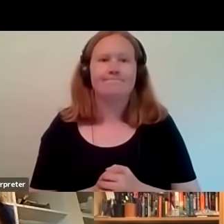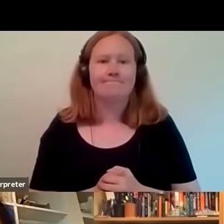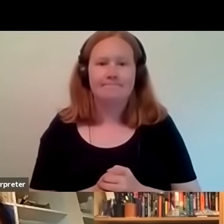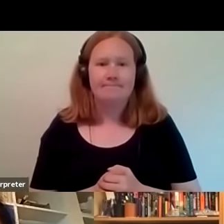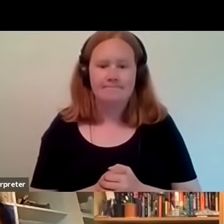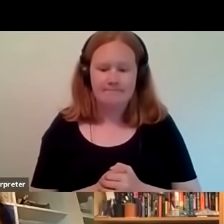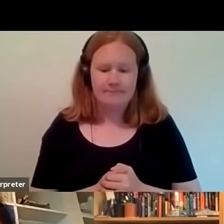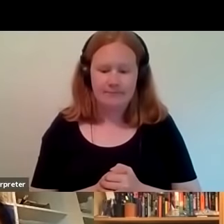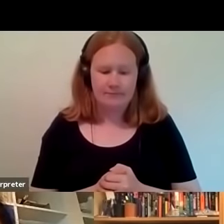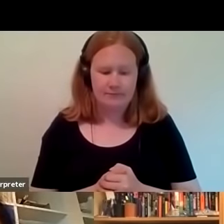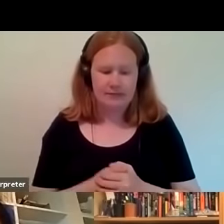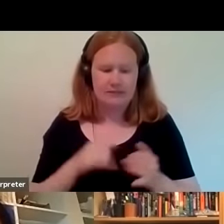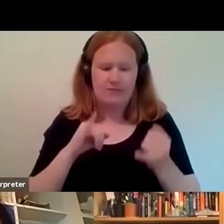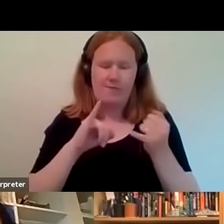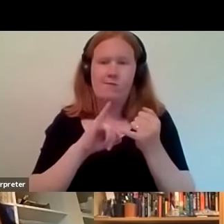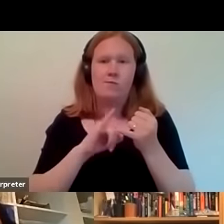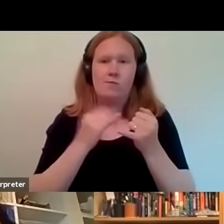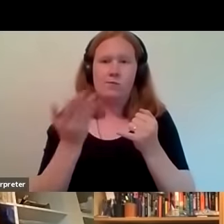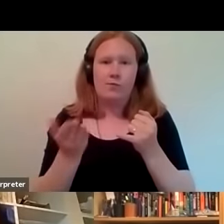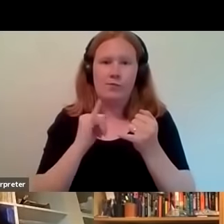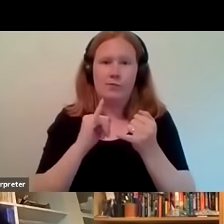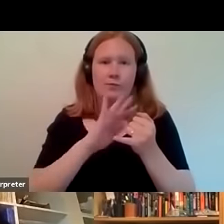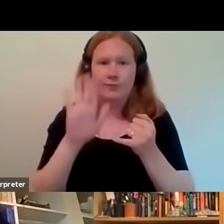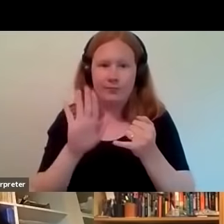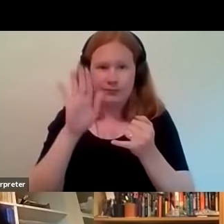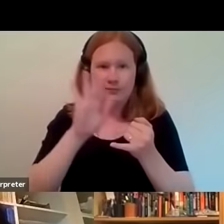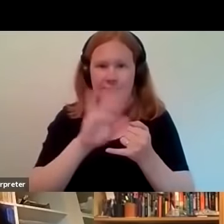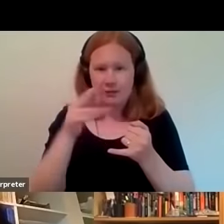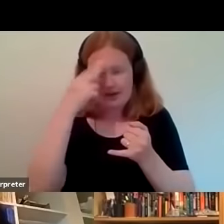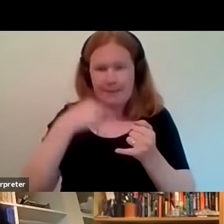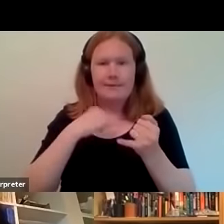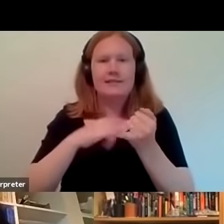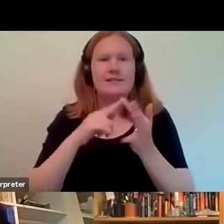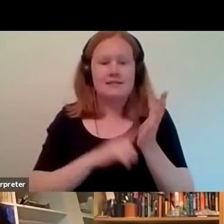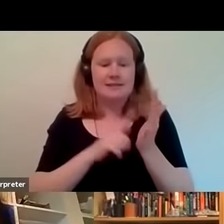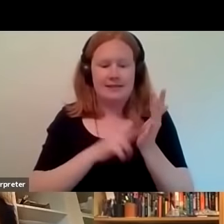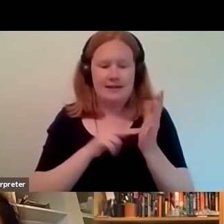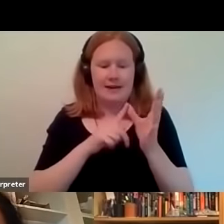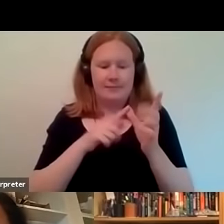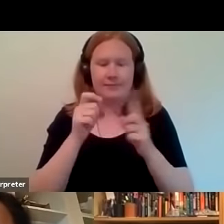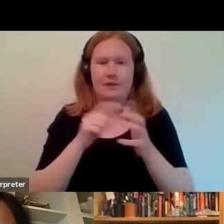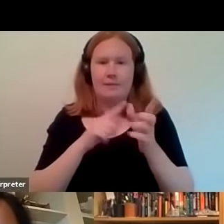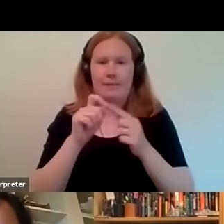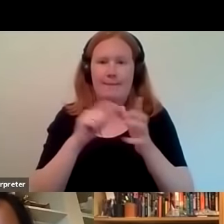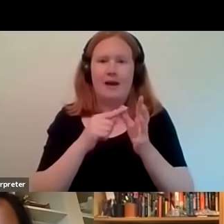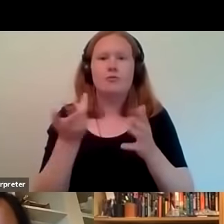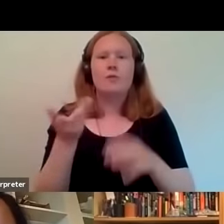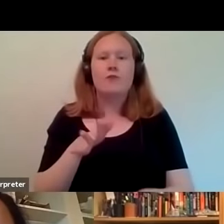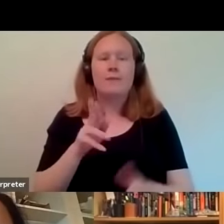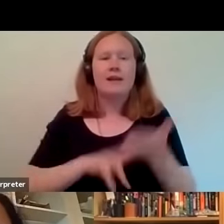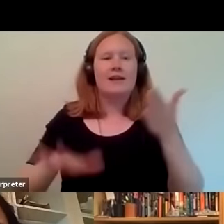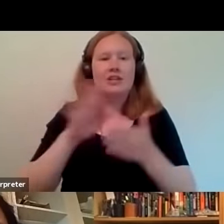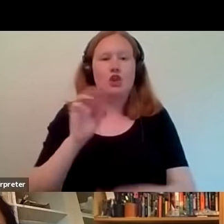and Selena go ahead and introduce yourself hi everyone I'm Selena Papa I'm from the National Lottery Heritage Fund